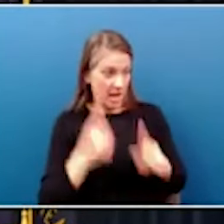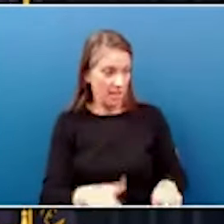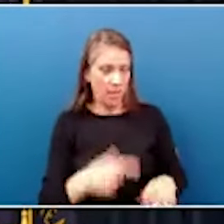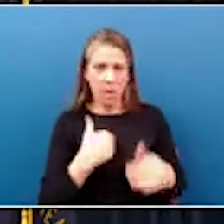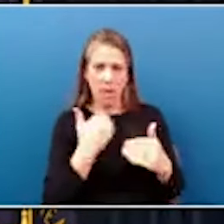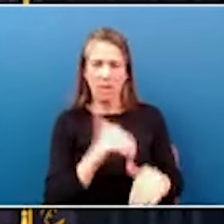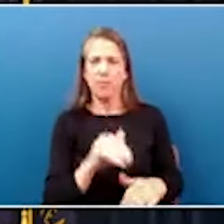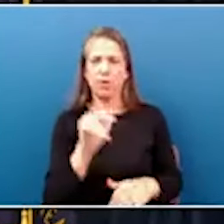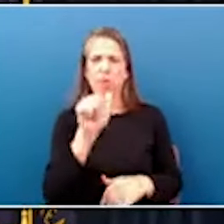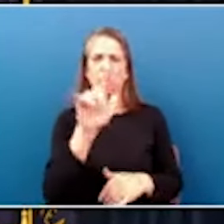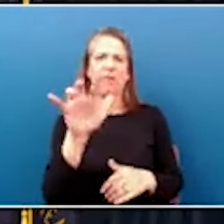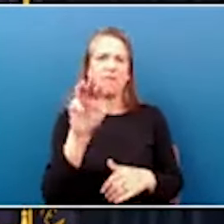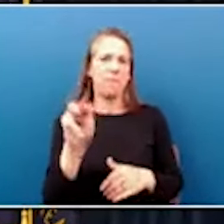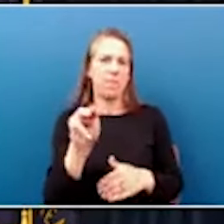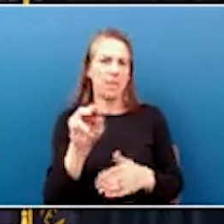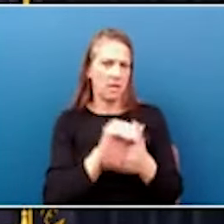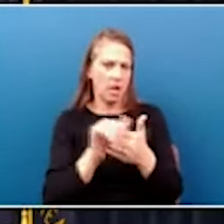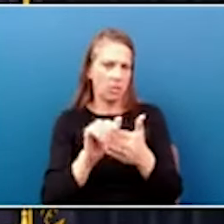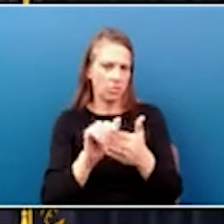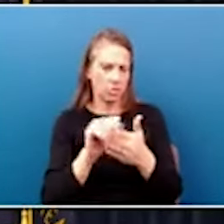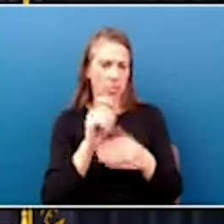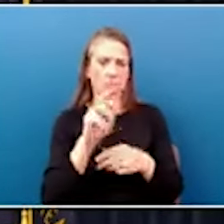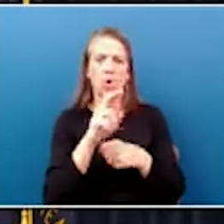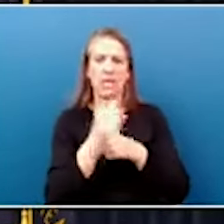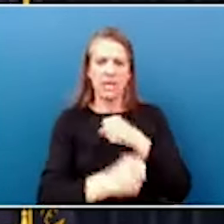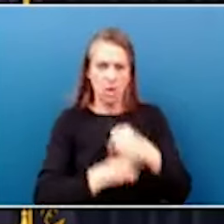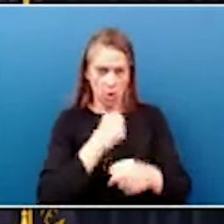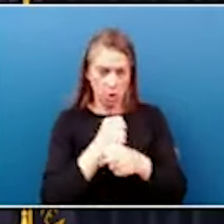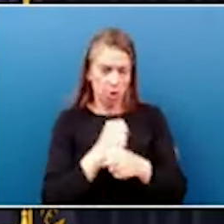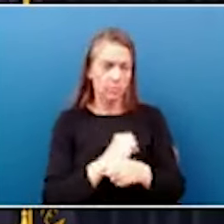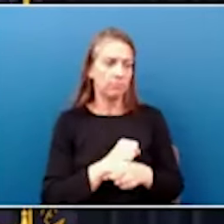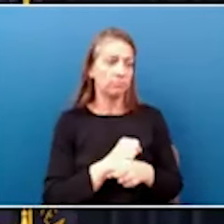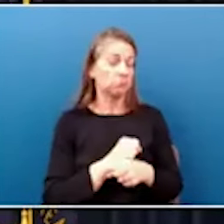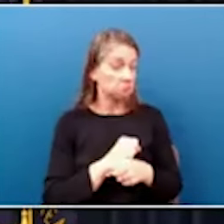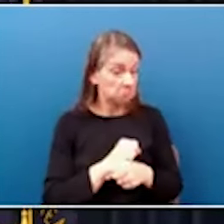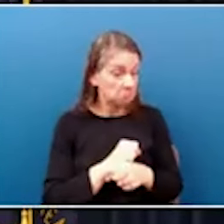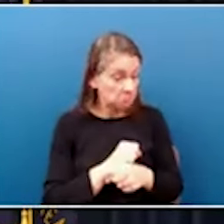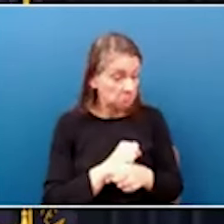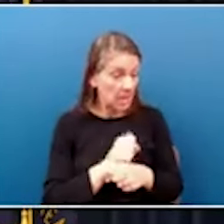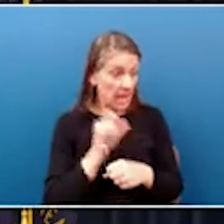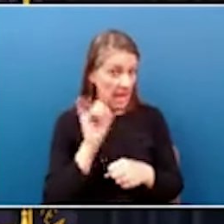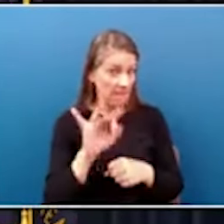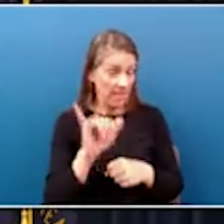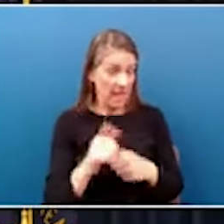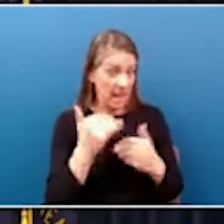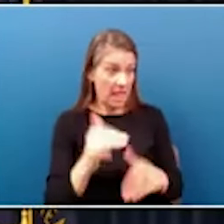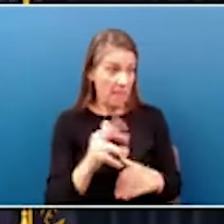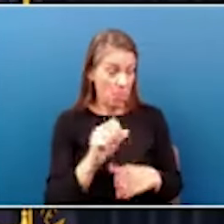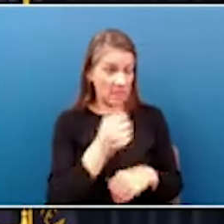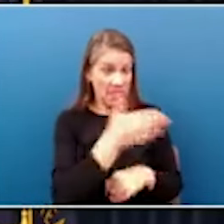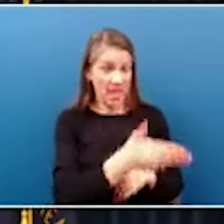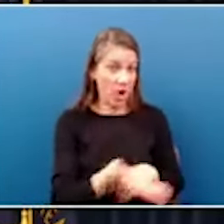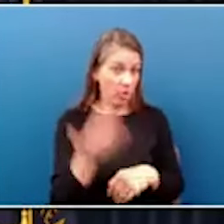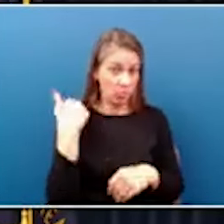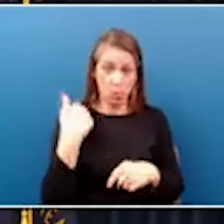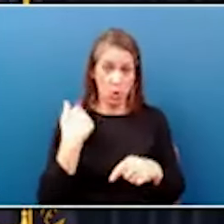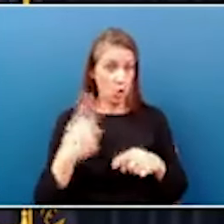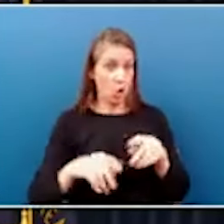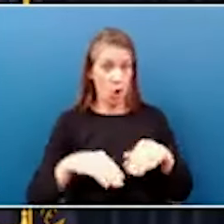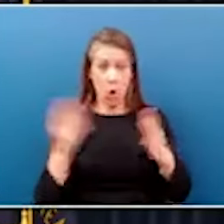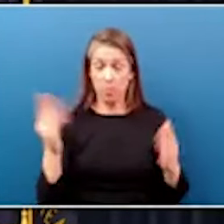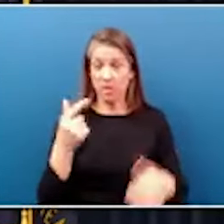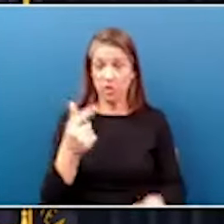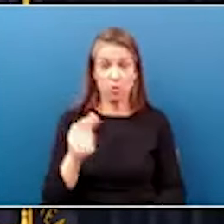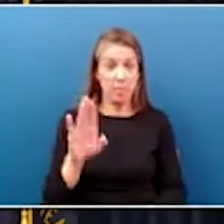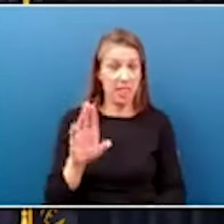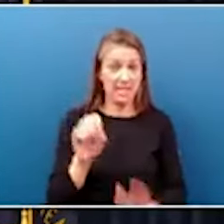million for a fiscal year. Let me tell you this, if that limit had been in place, we wouldn't have been able to open up General Butler State Park. We would